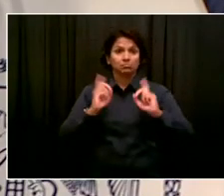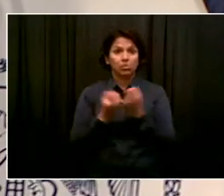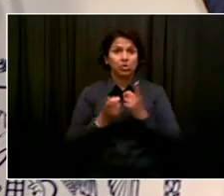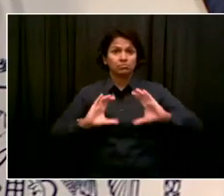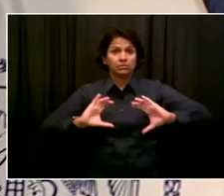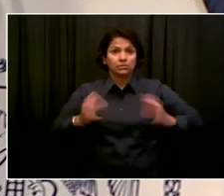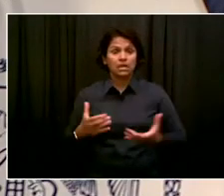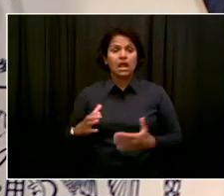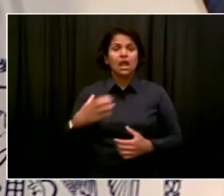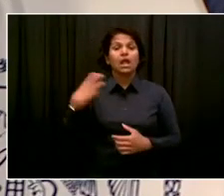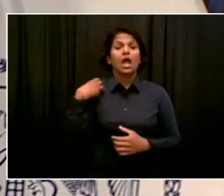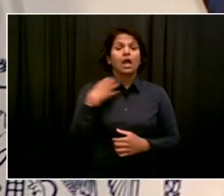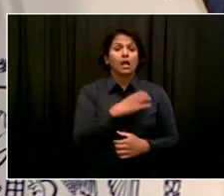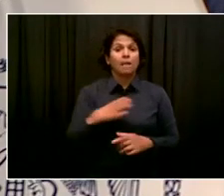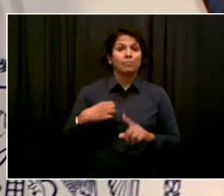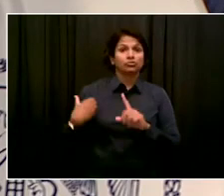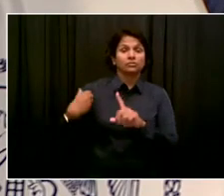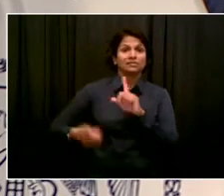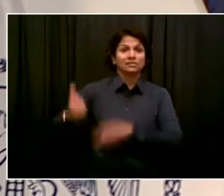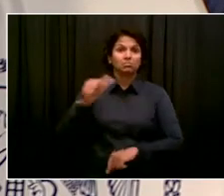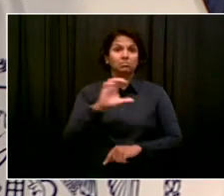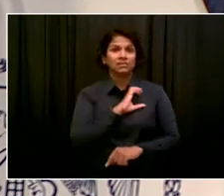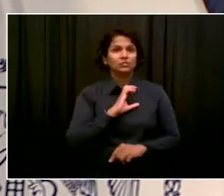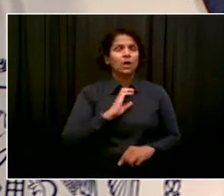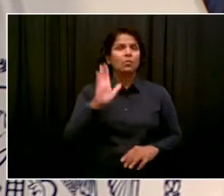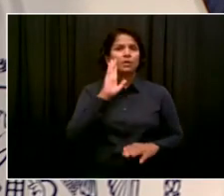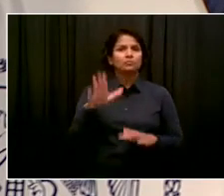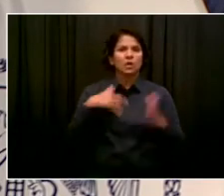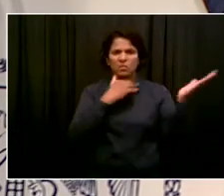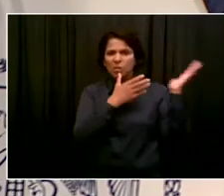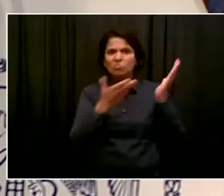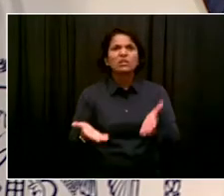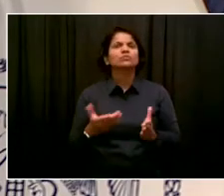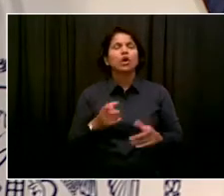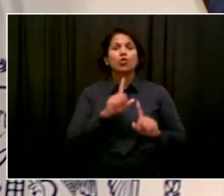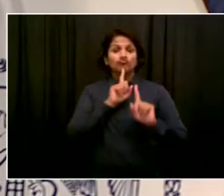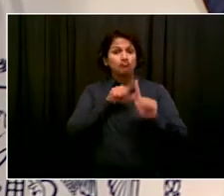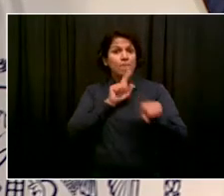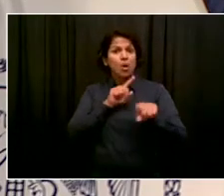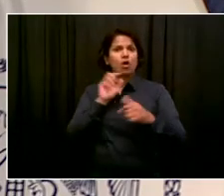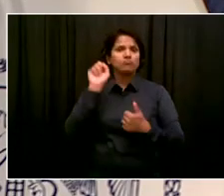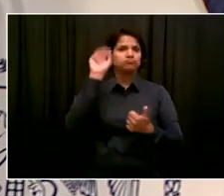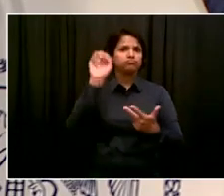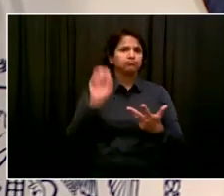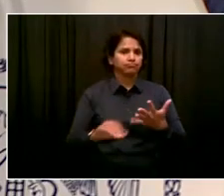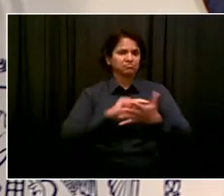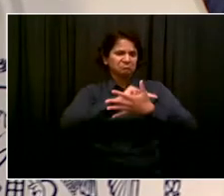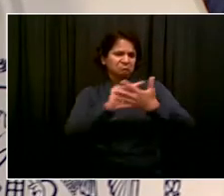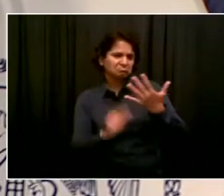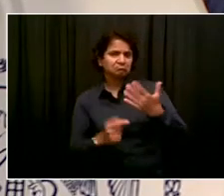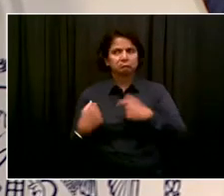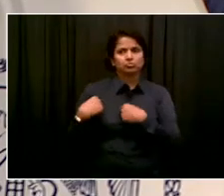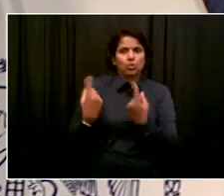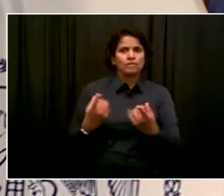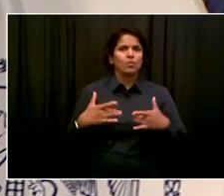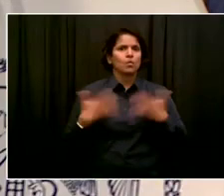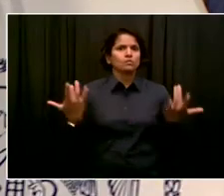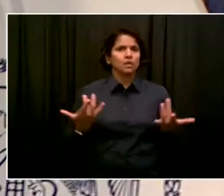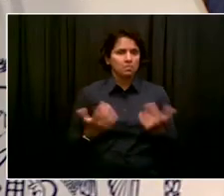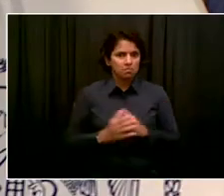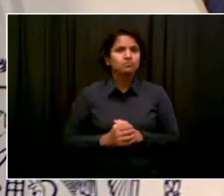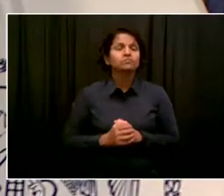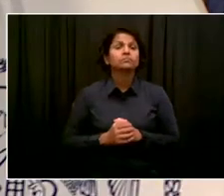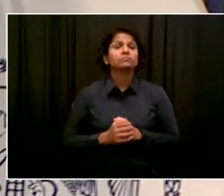progress. But that doesn't mean we don't have huge challenges. We still do. So this last Saturday night, we saw